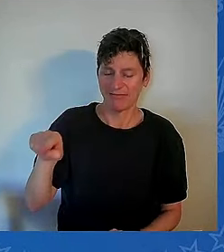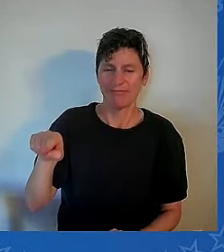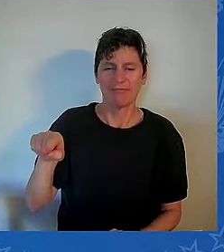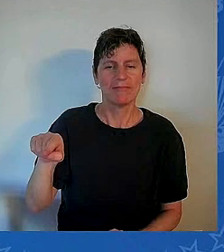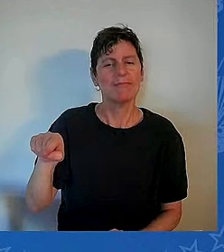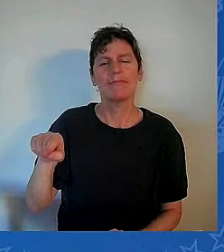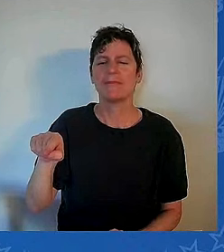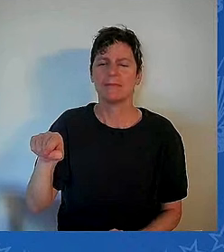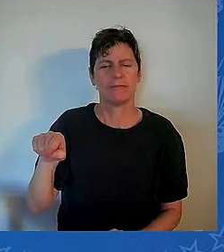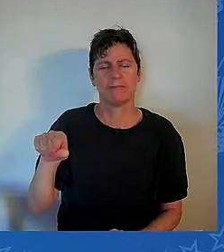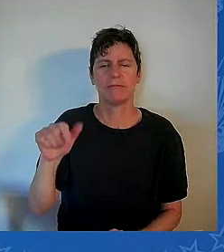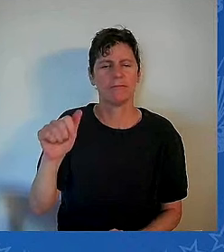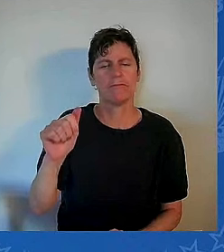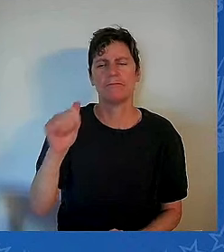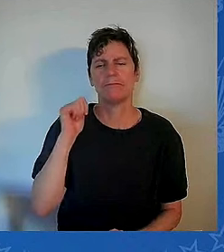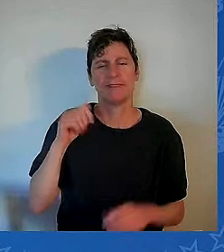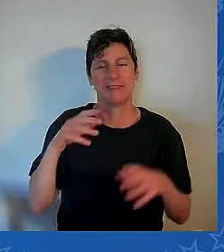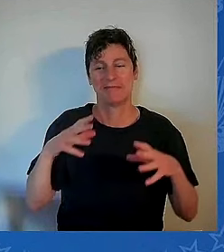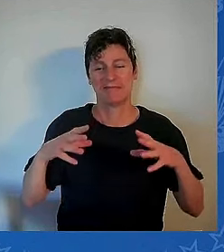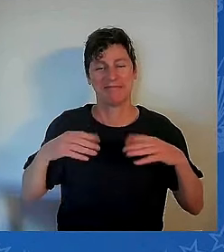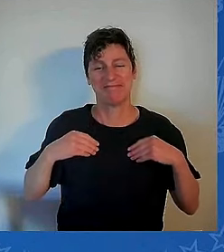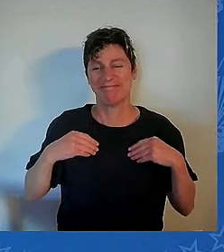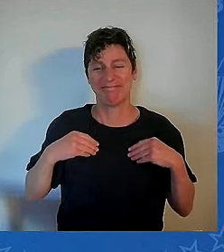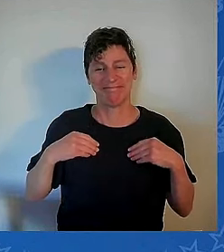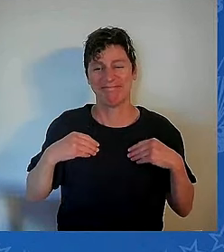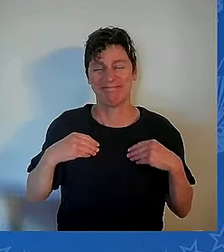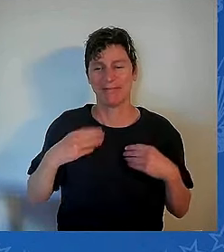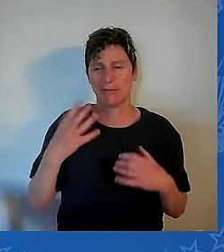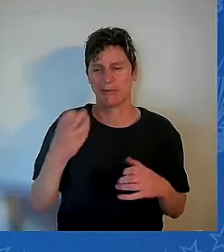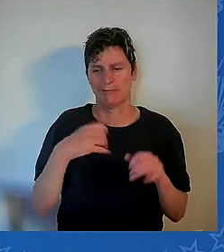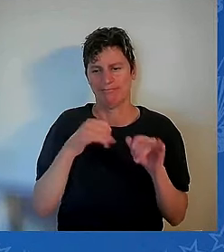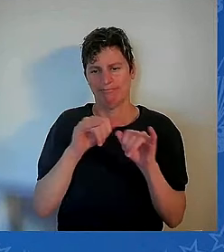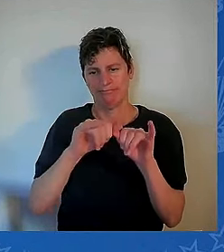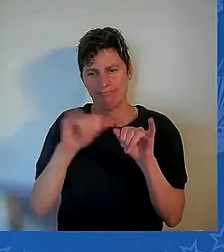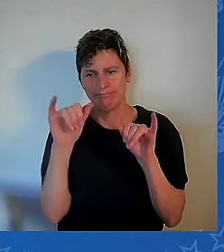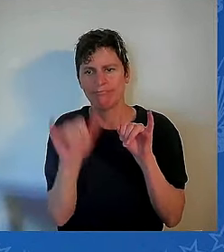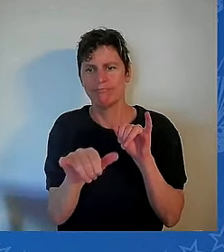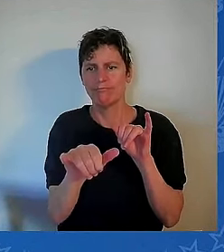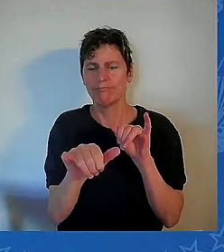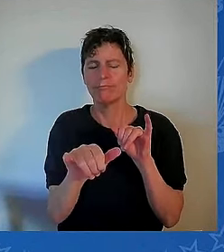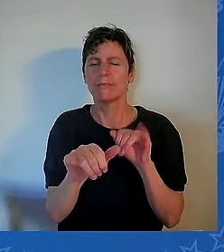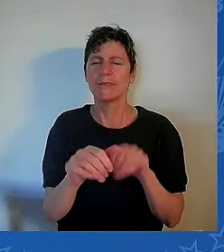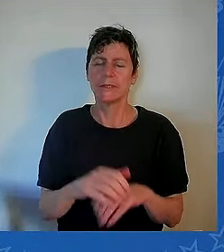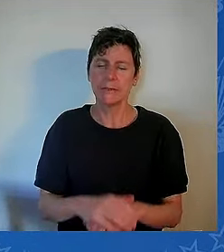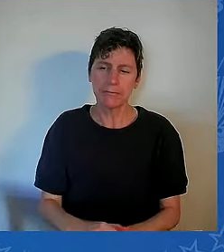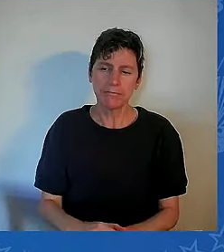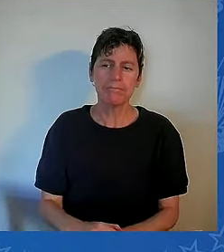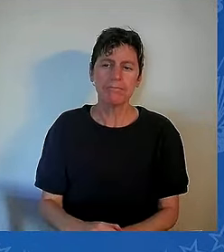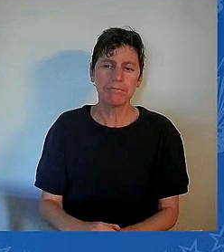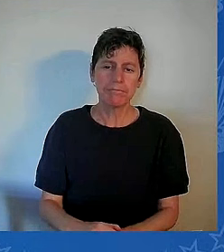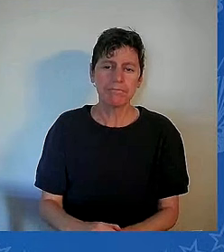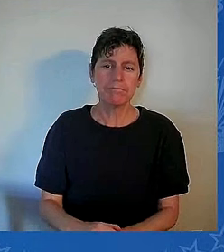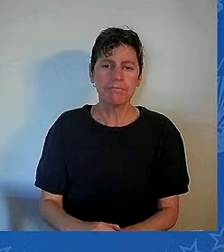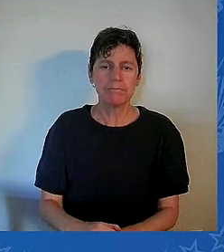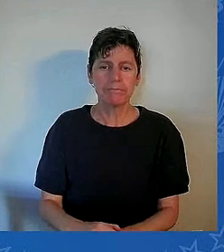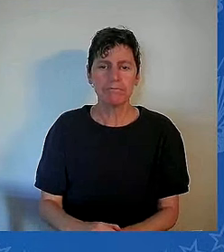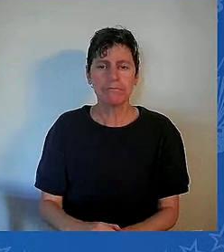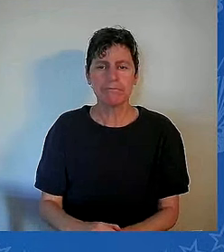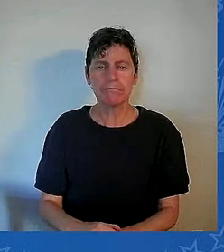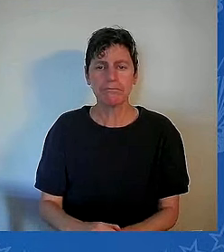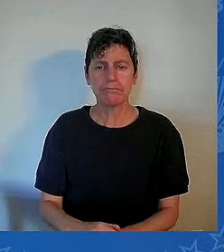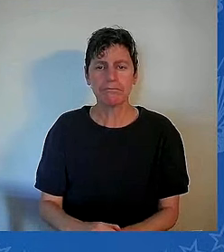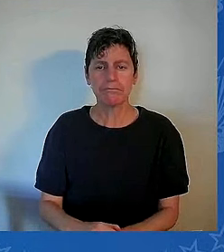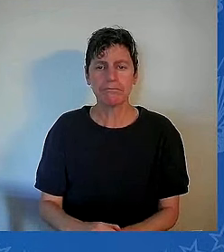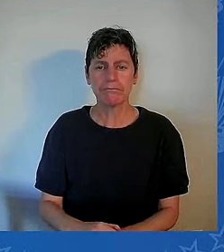You know, the fact is, like she did for the country, Ethel helped my family